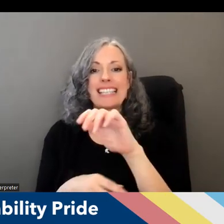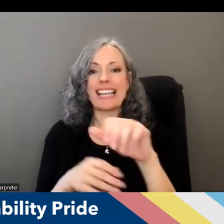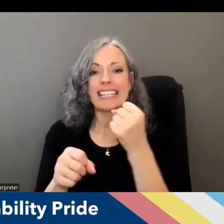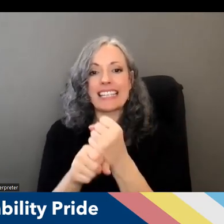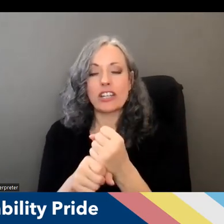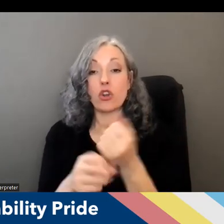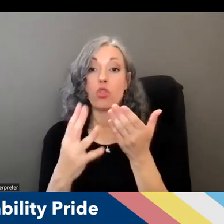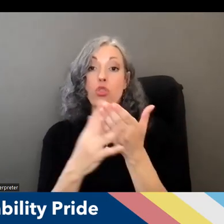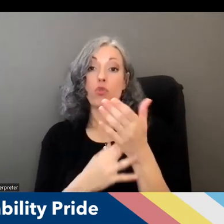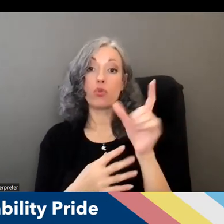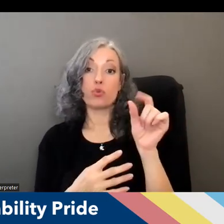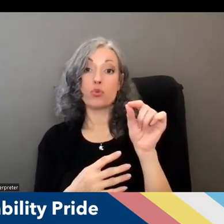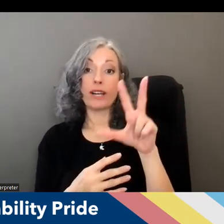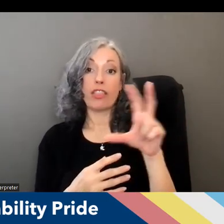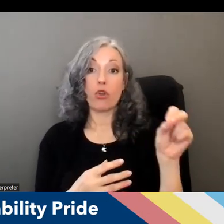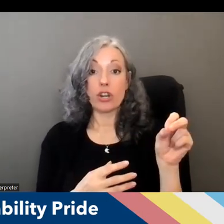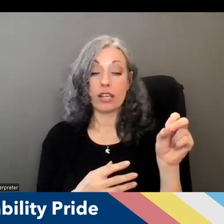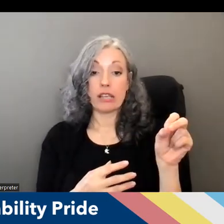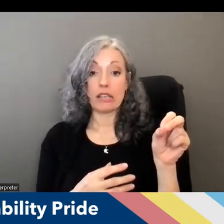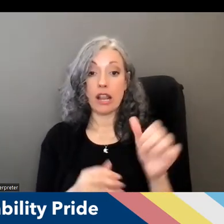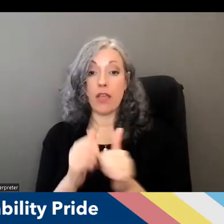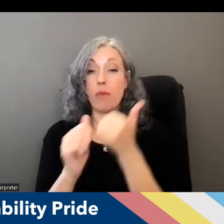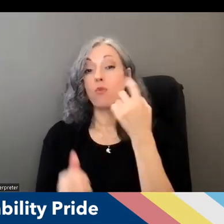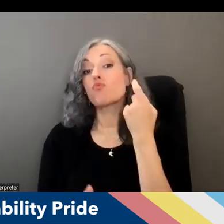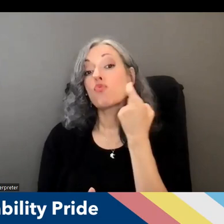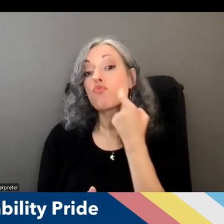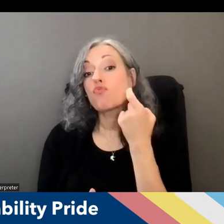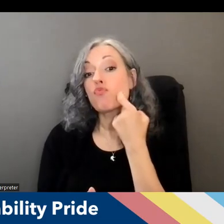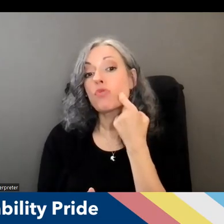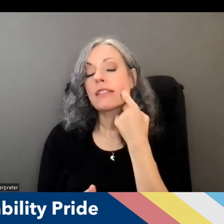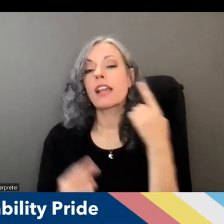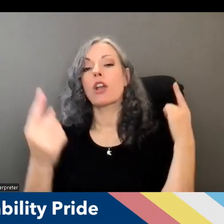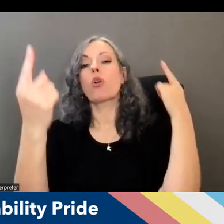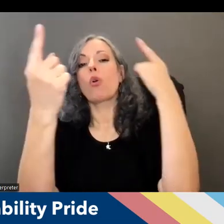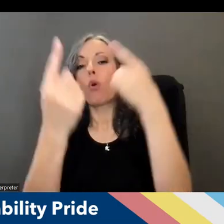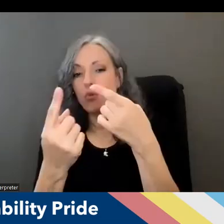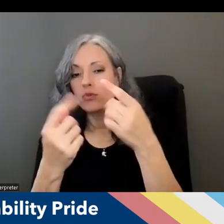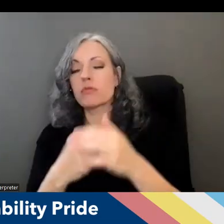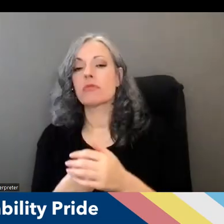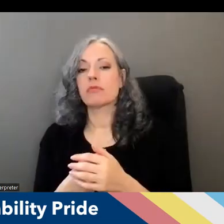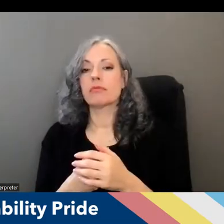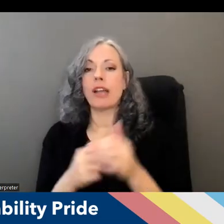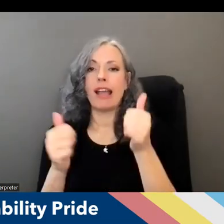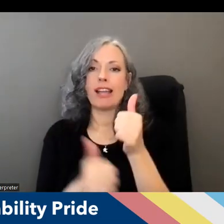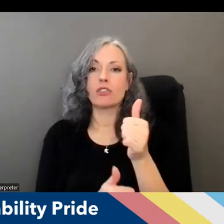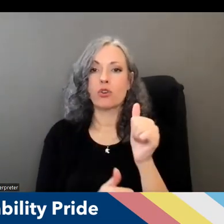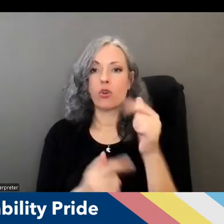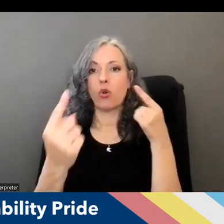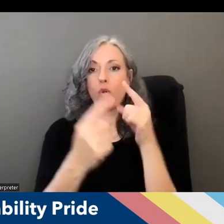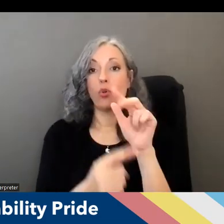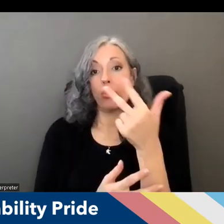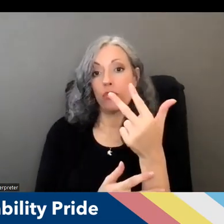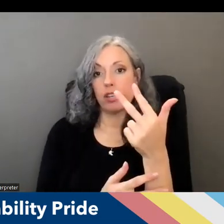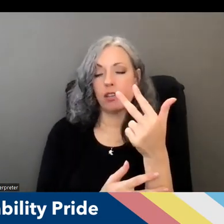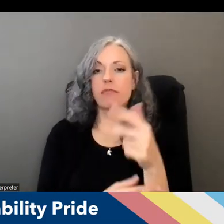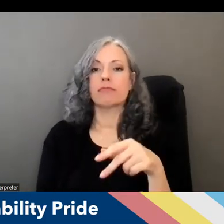year 2030 and in the most recent round of initiatives um under goal three strategy f